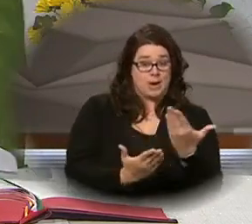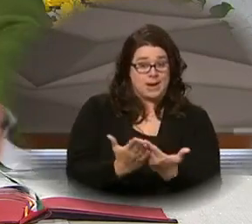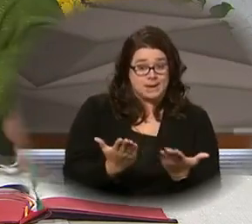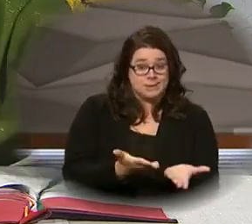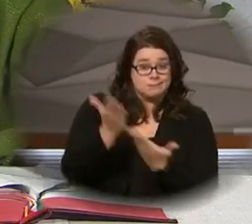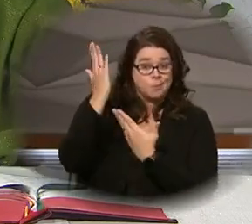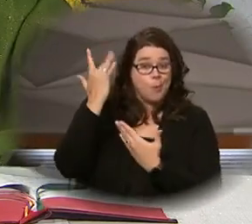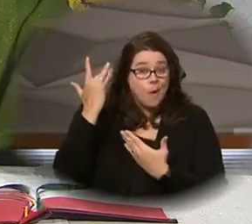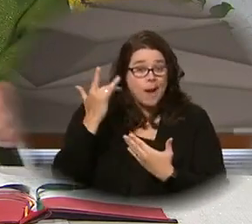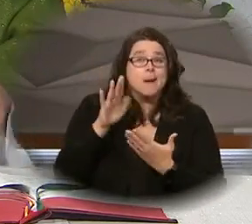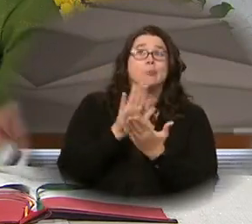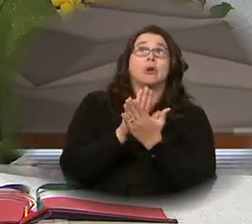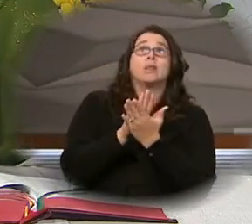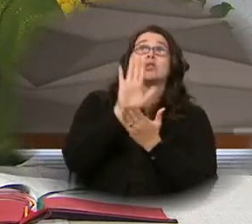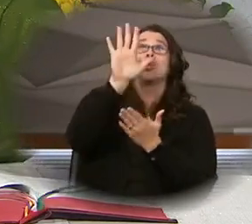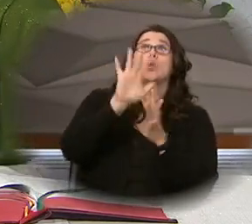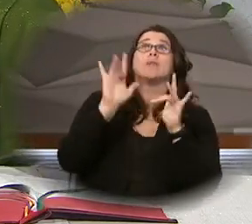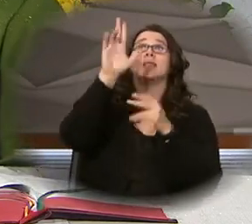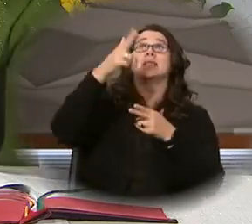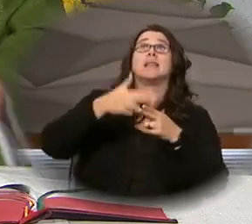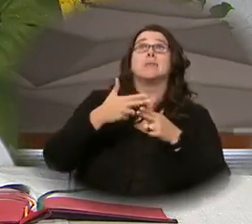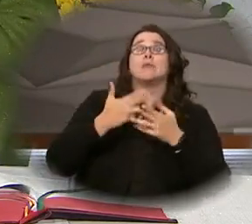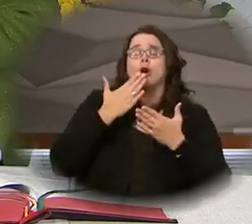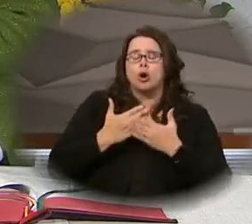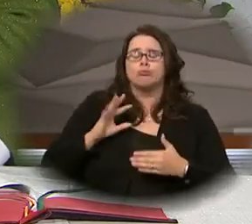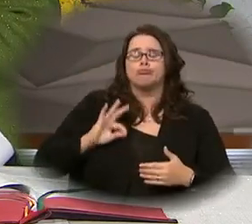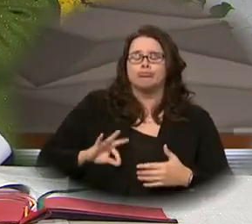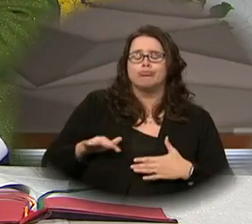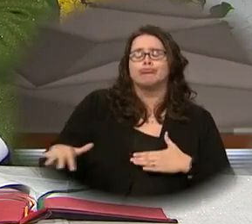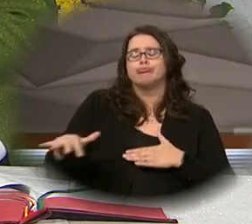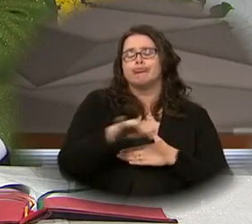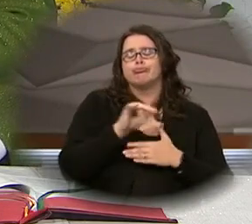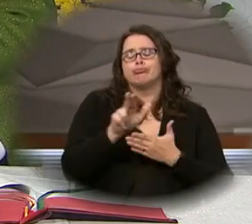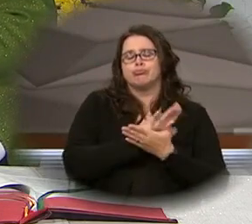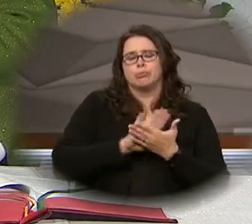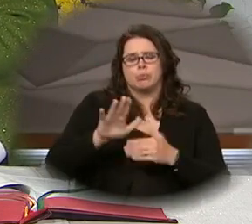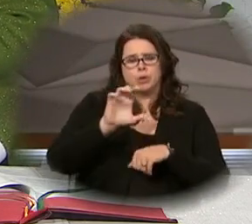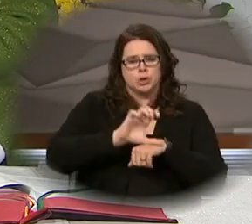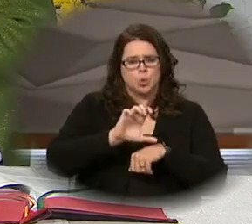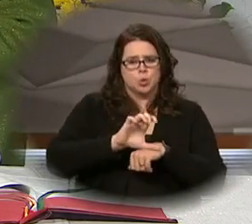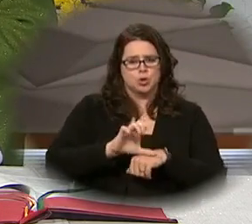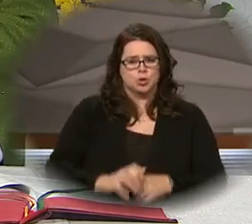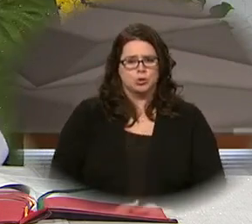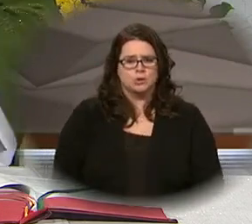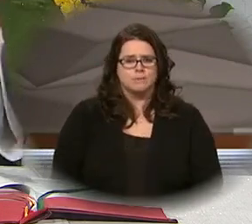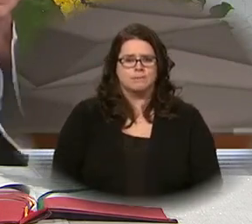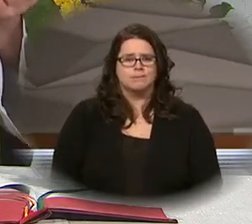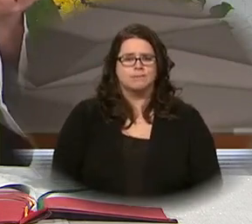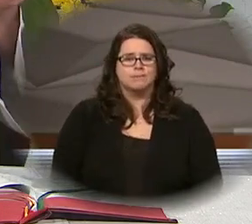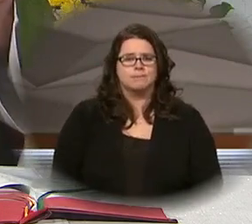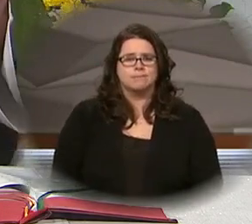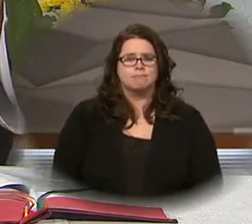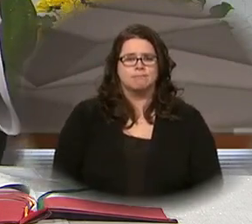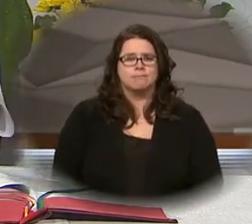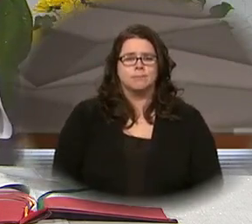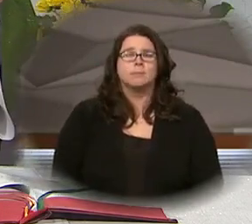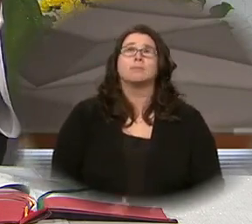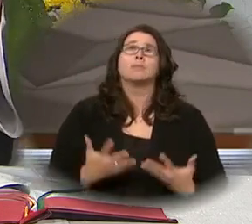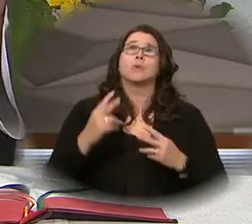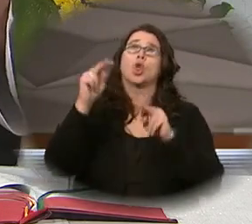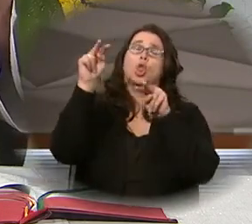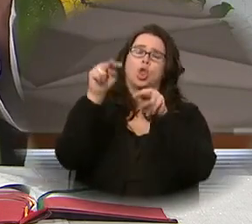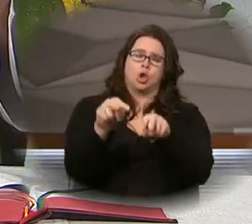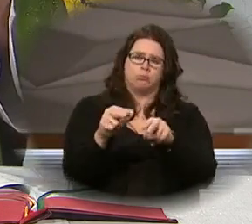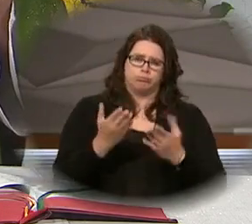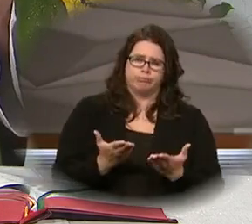at your hands for the praise and glory of his name, for our good and the good of all his holy church. Look